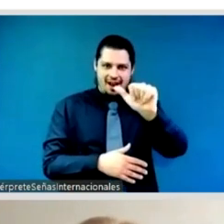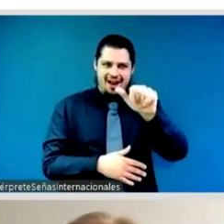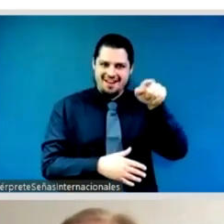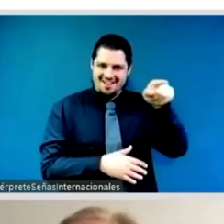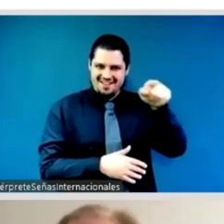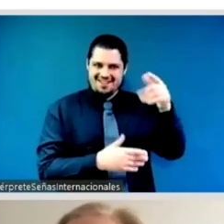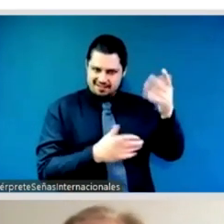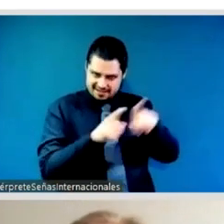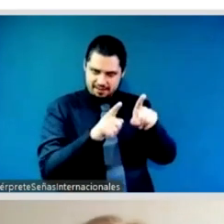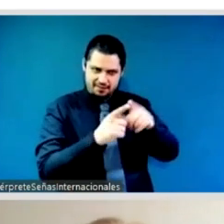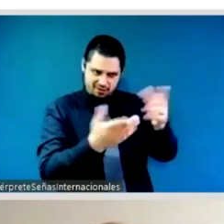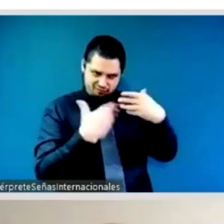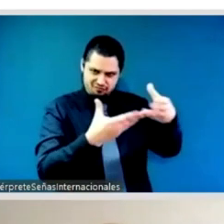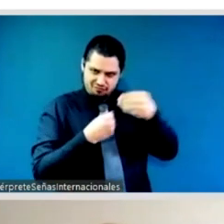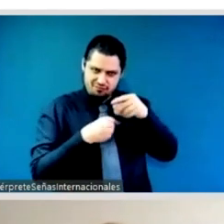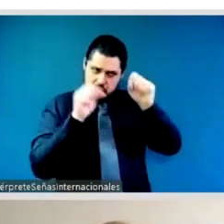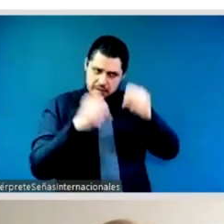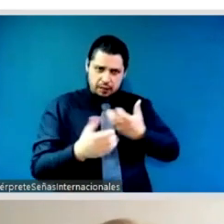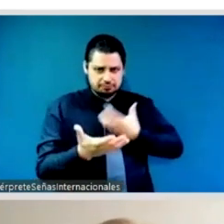think there a